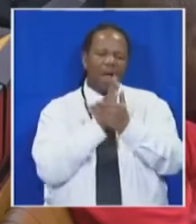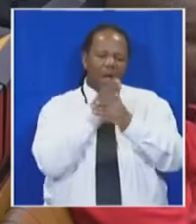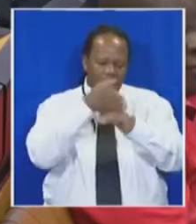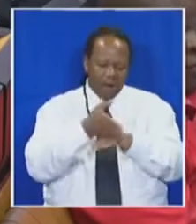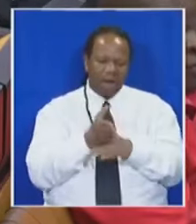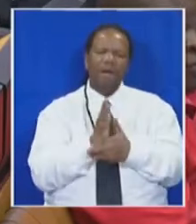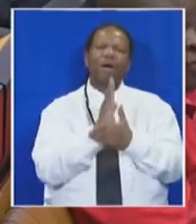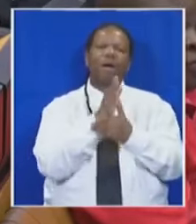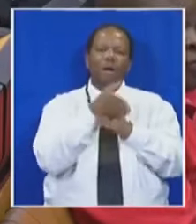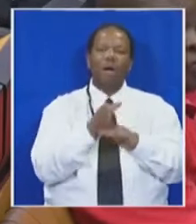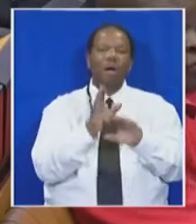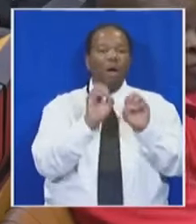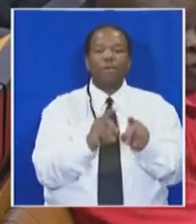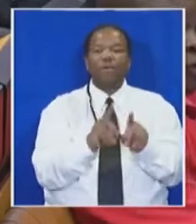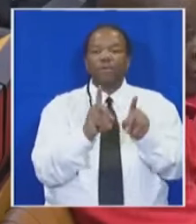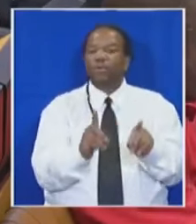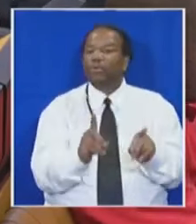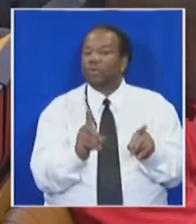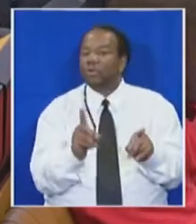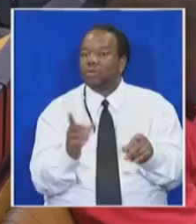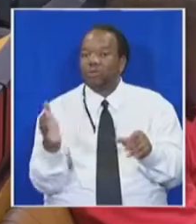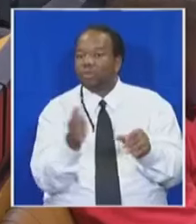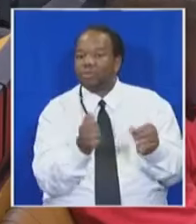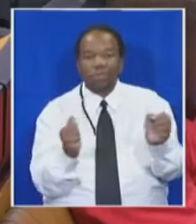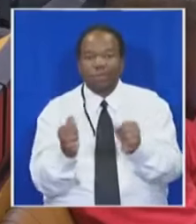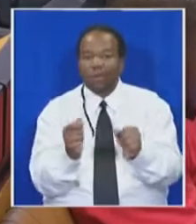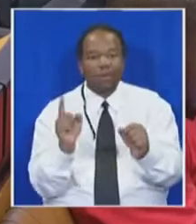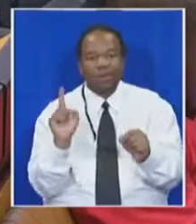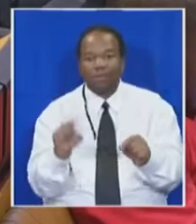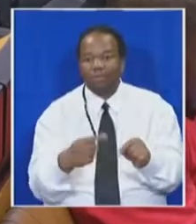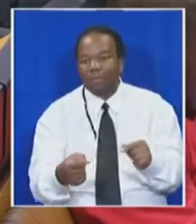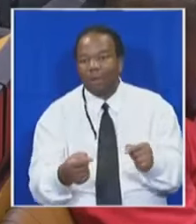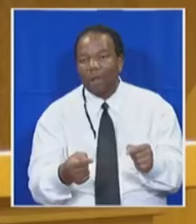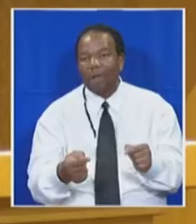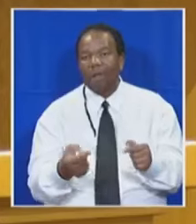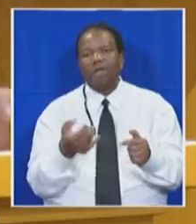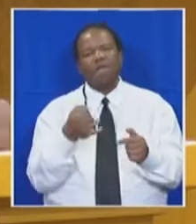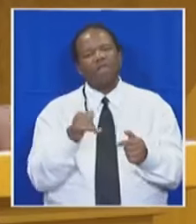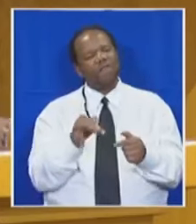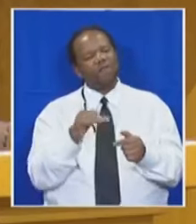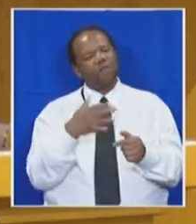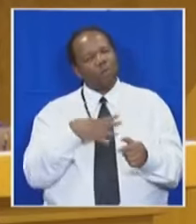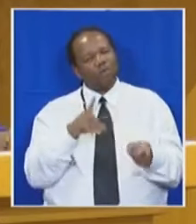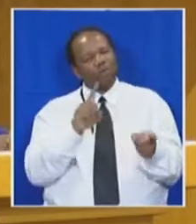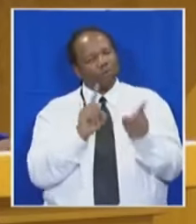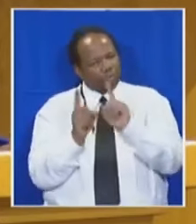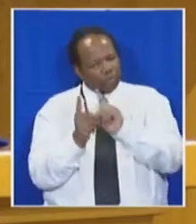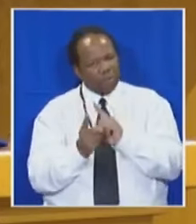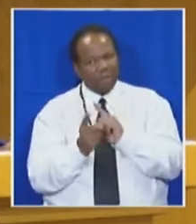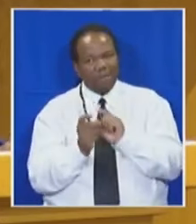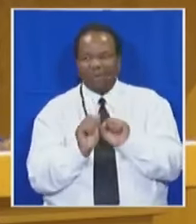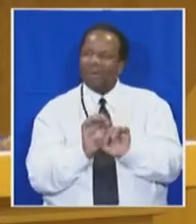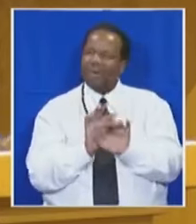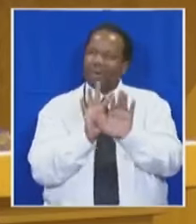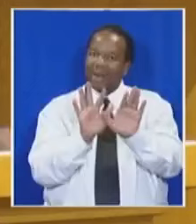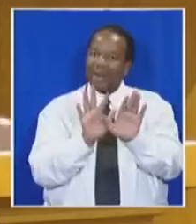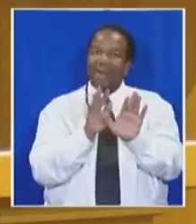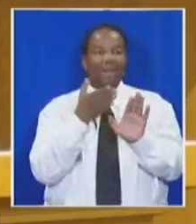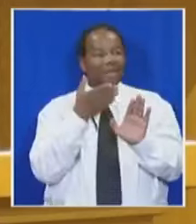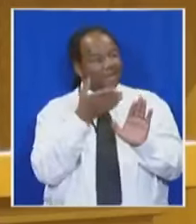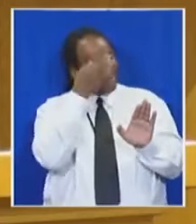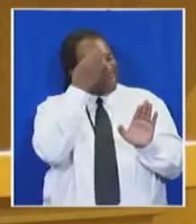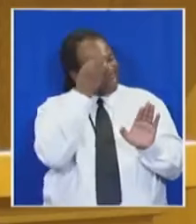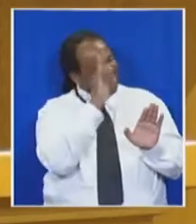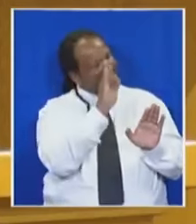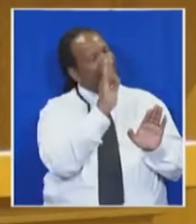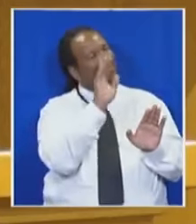not given the opportunity to get a job or employment. If we are to change, honourable members, this is clear that there must be a change in governance.